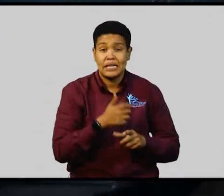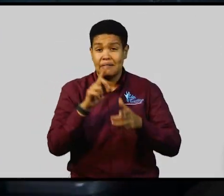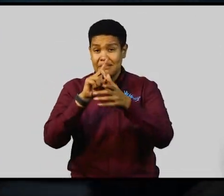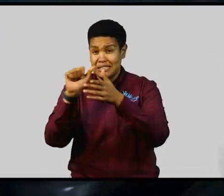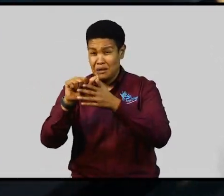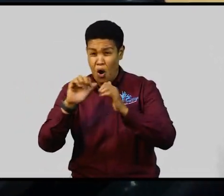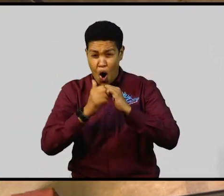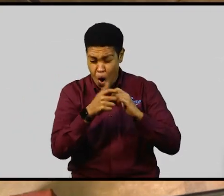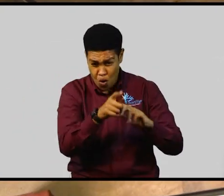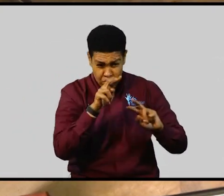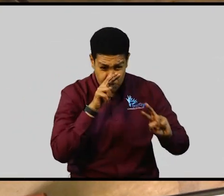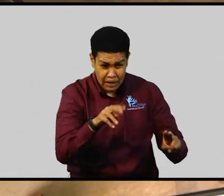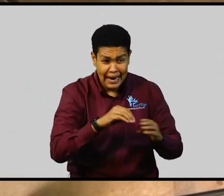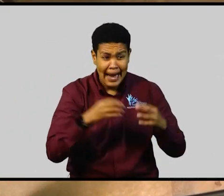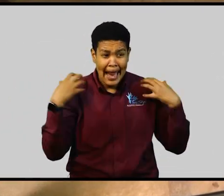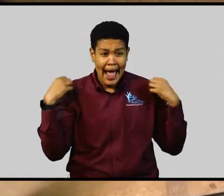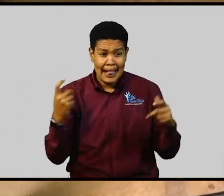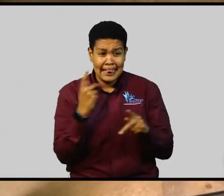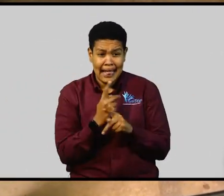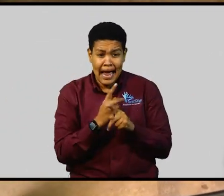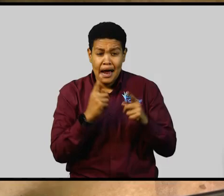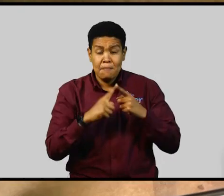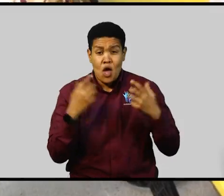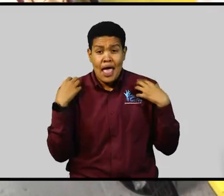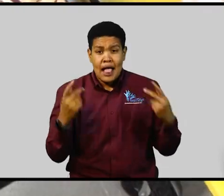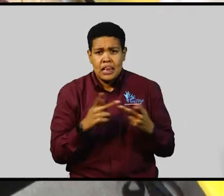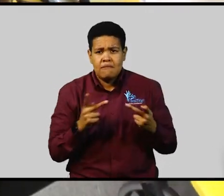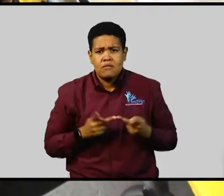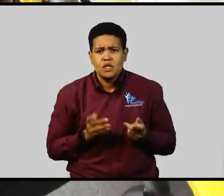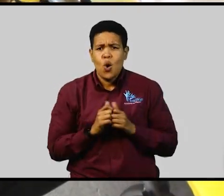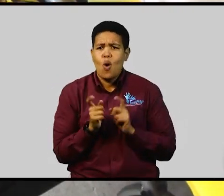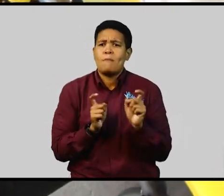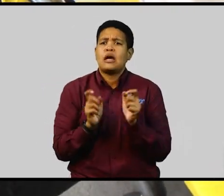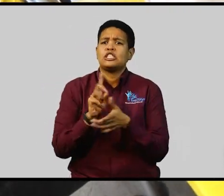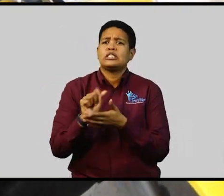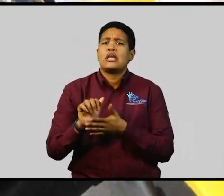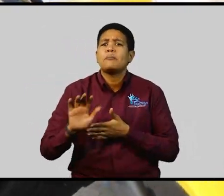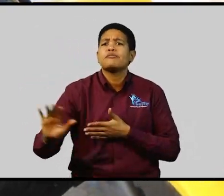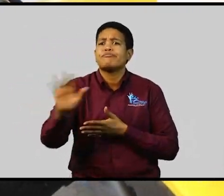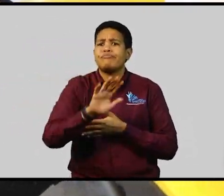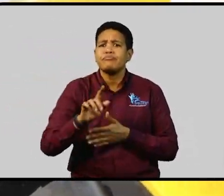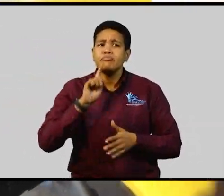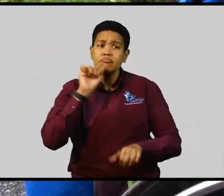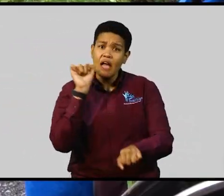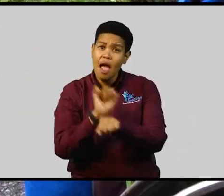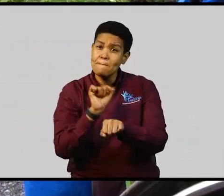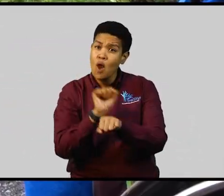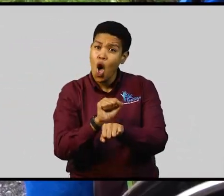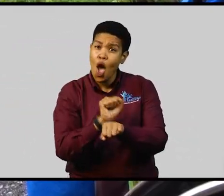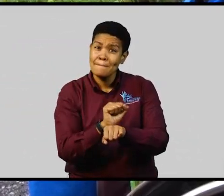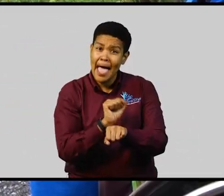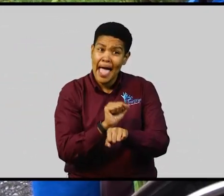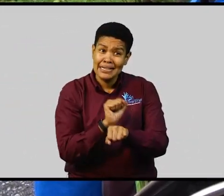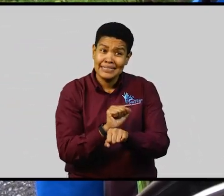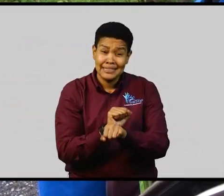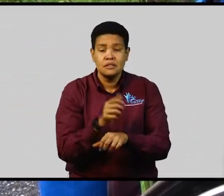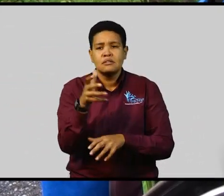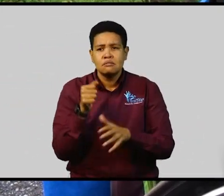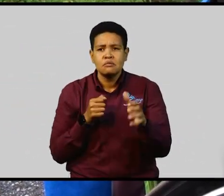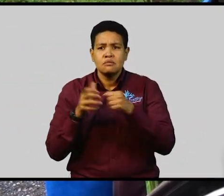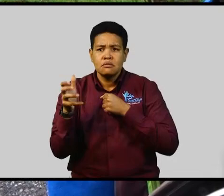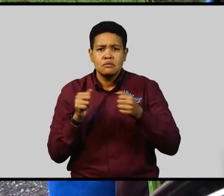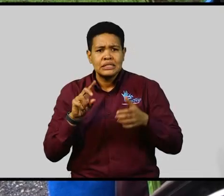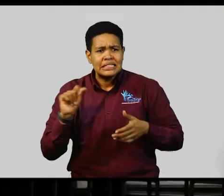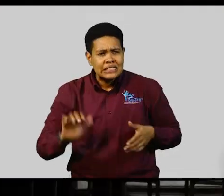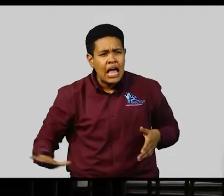are to be treated in health care and health facilities, the whole situation of employment of persons